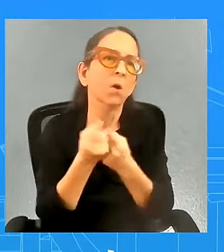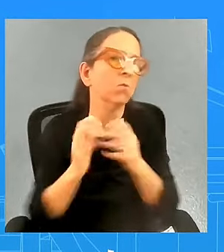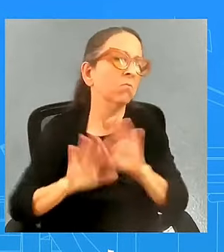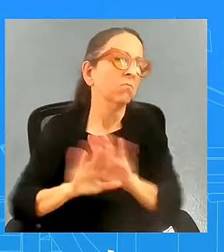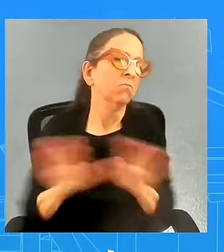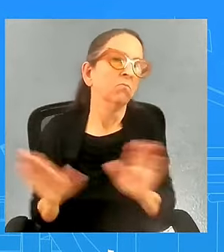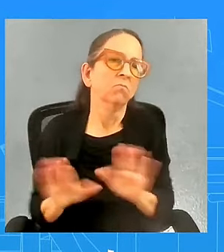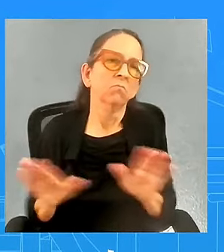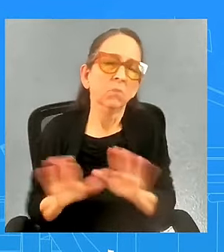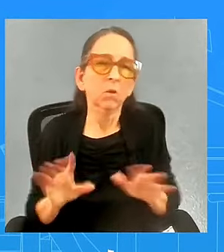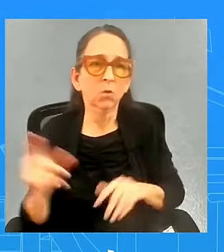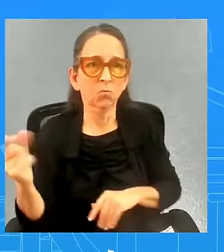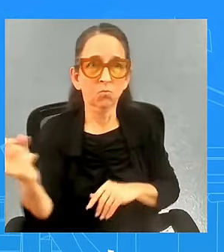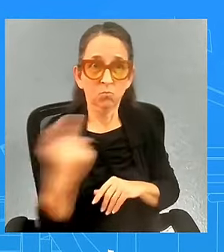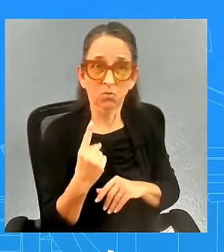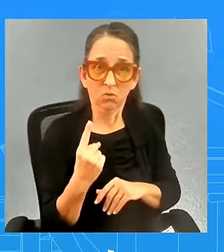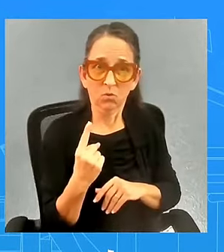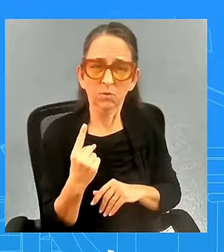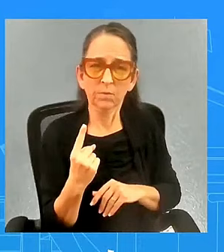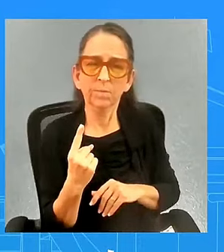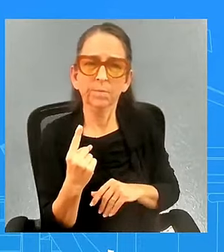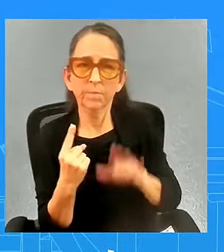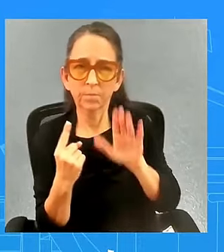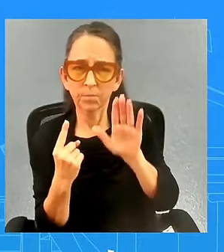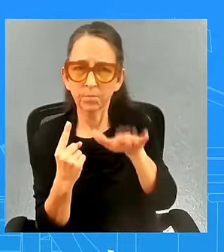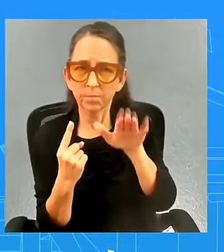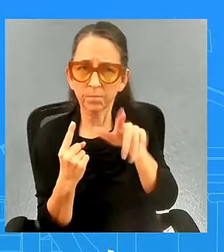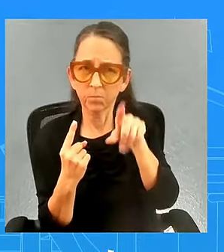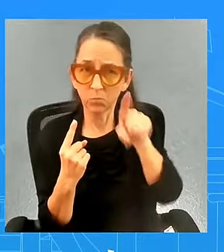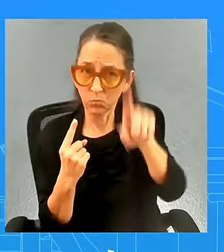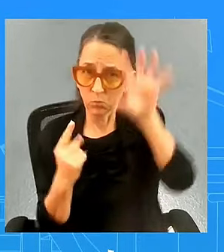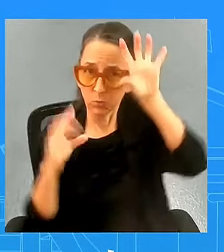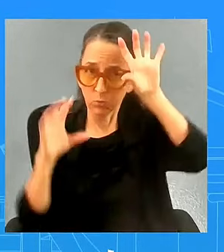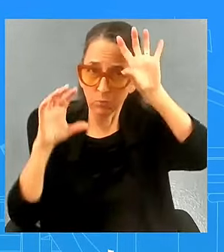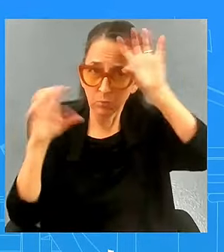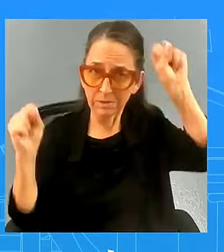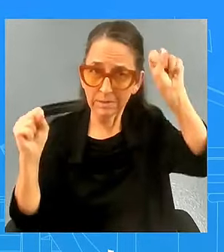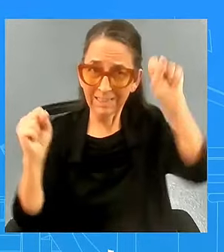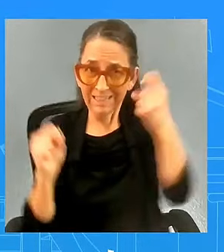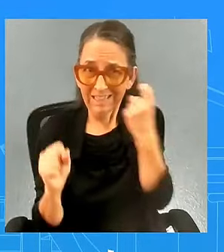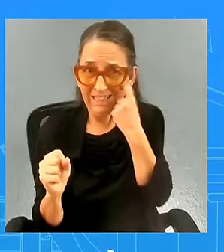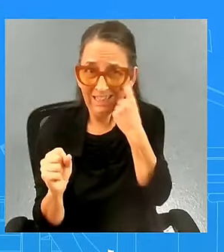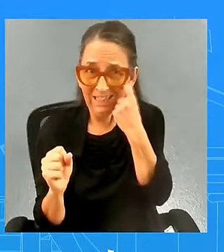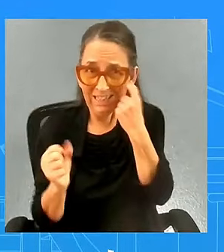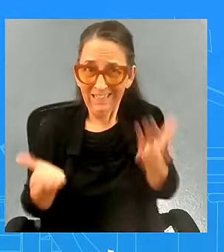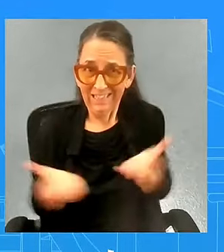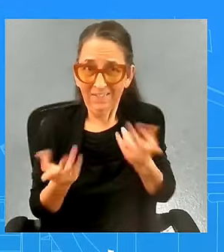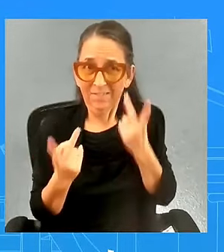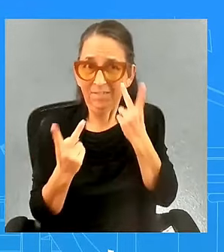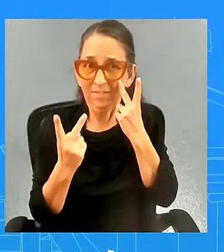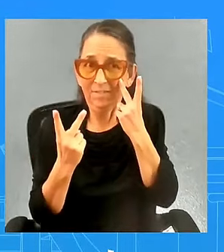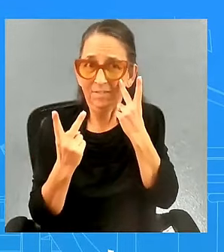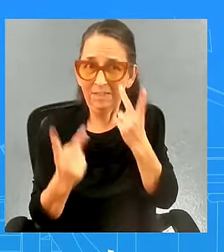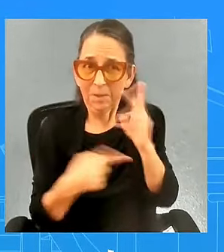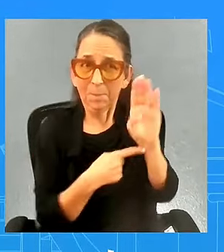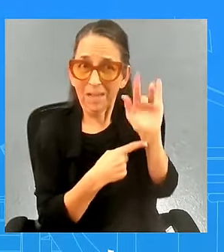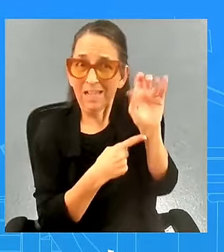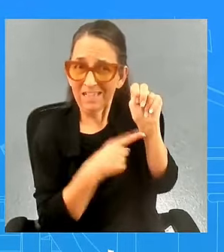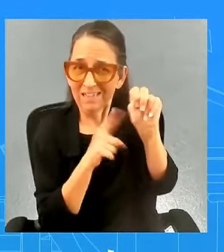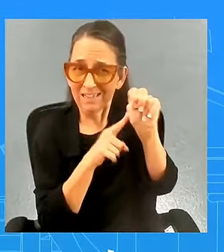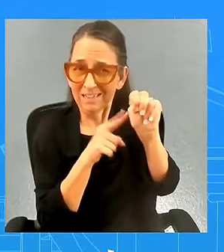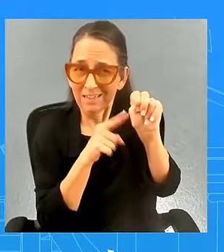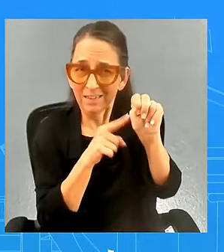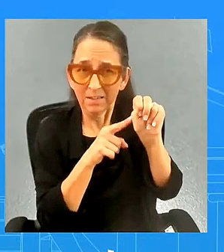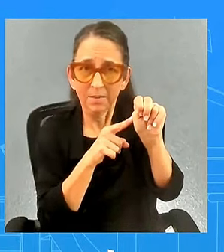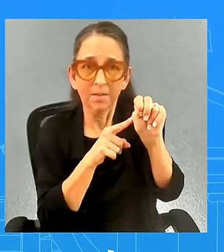um who was who's just here visiting uh president biden is said of cyprus said that he